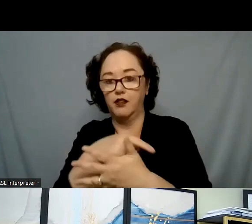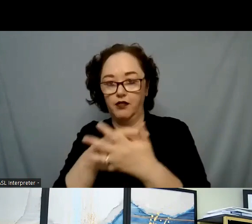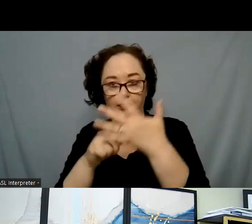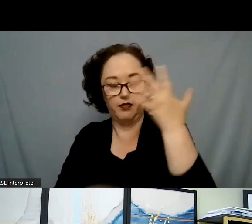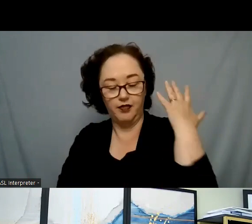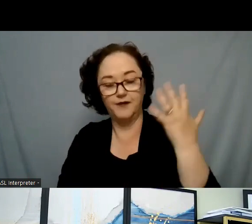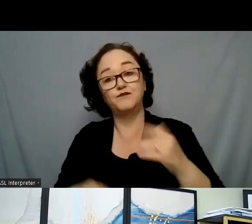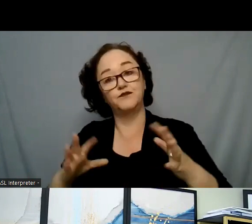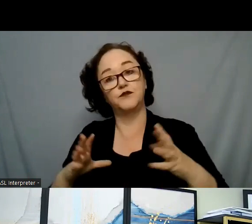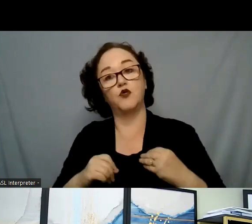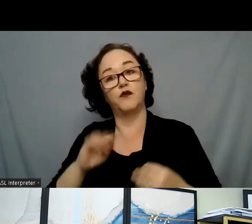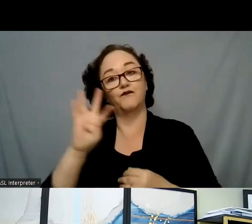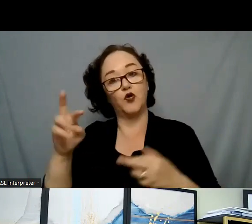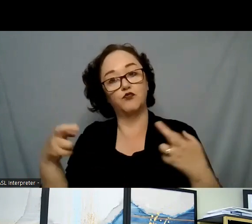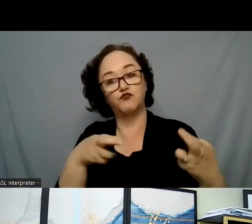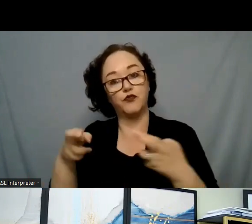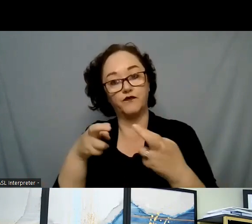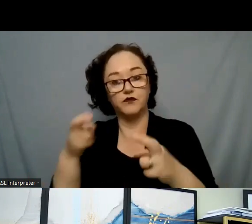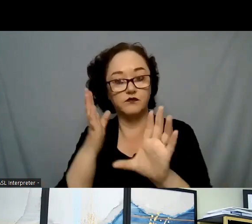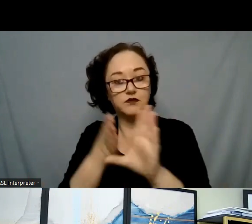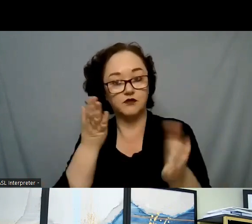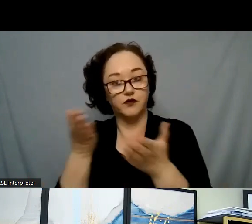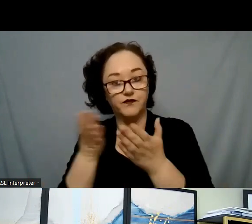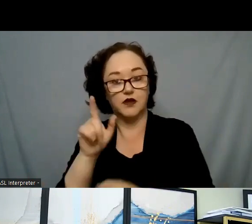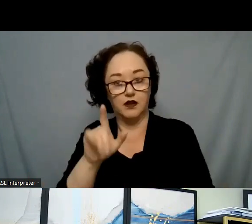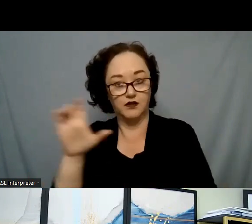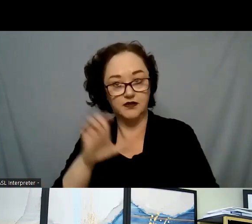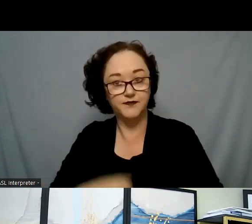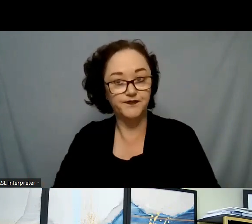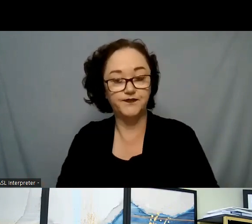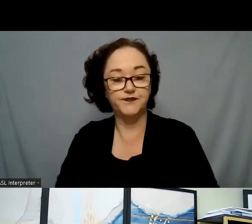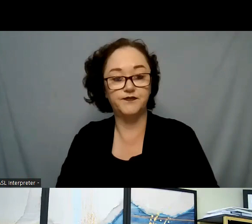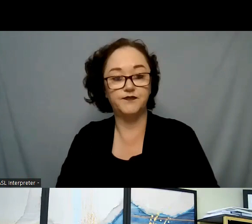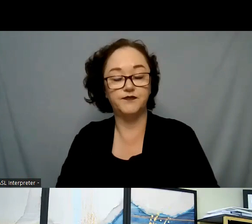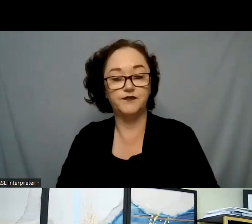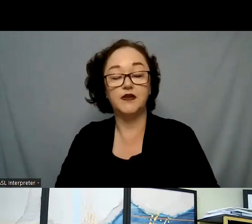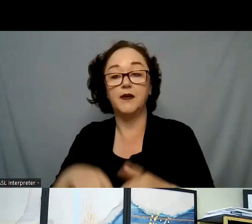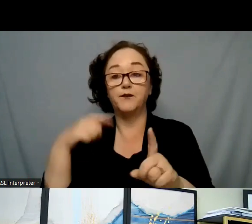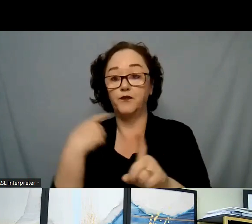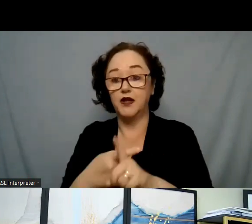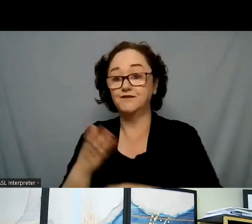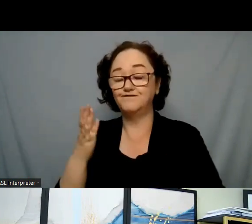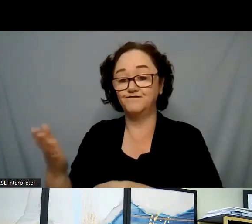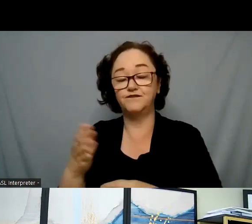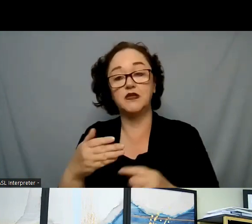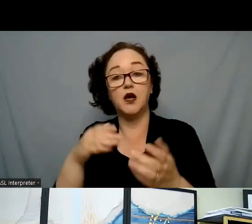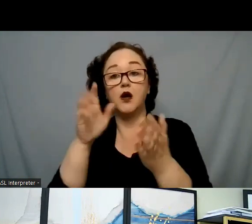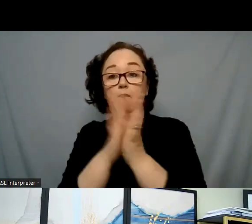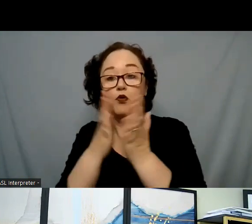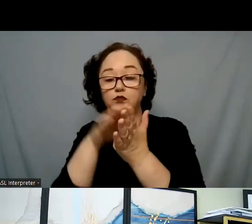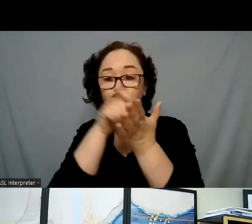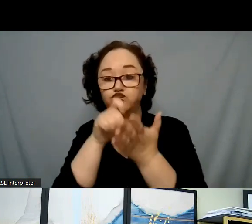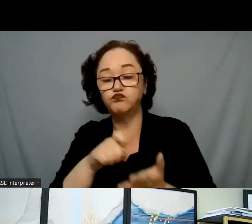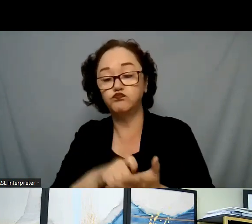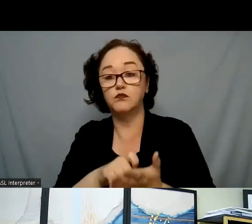Psychological Services, LLC, and she's the author of Turning Crisis into